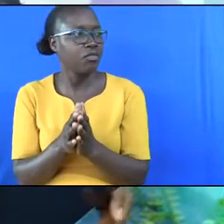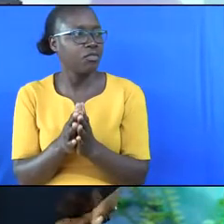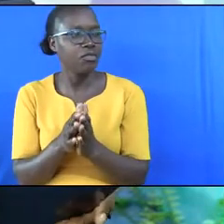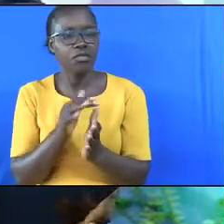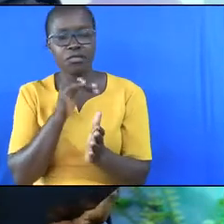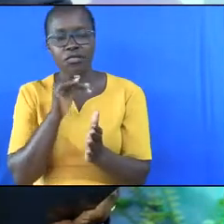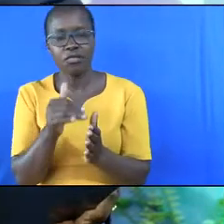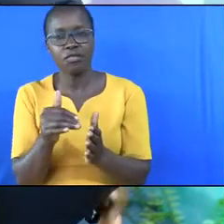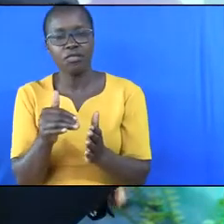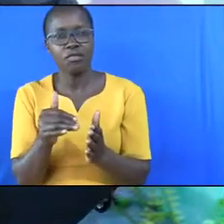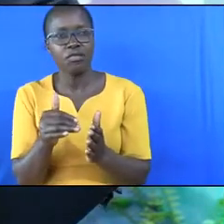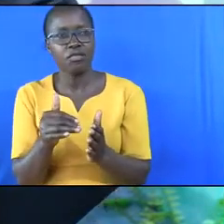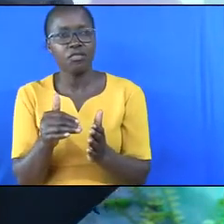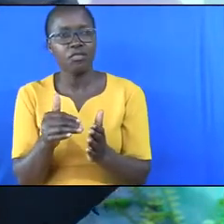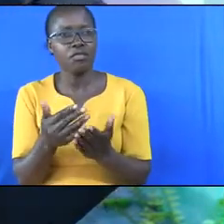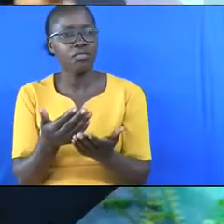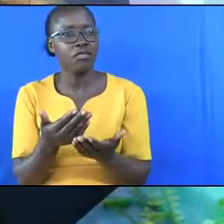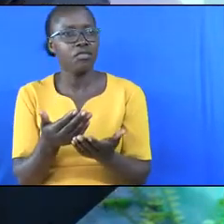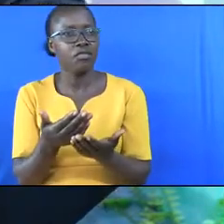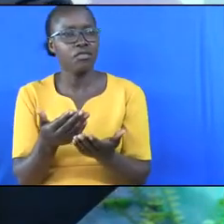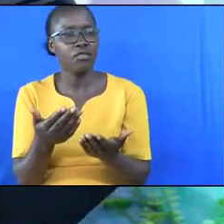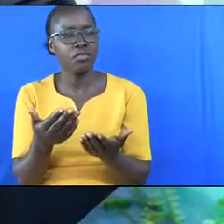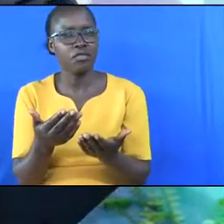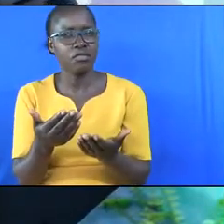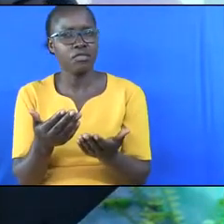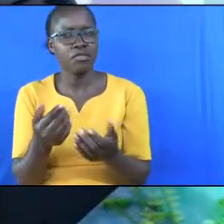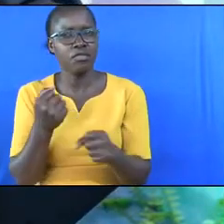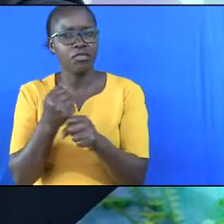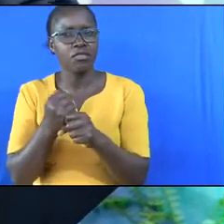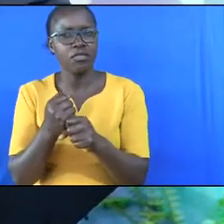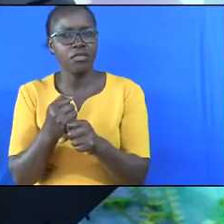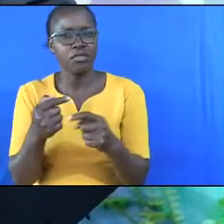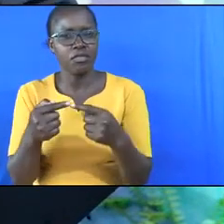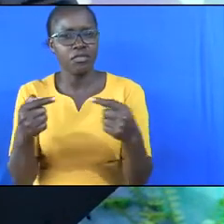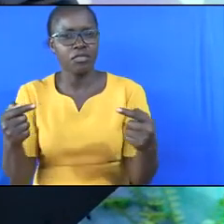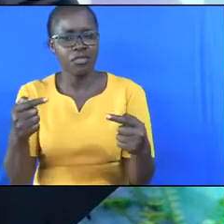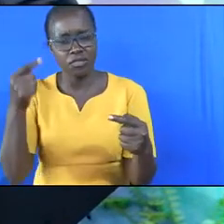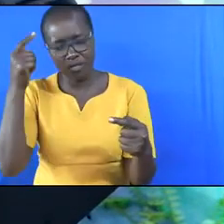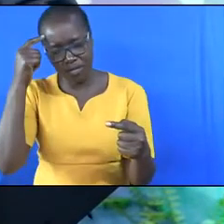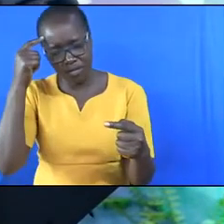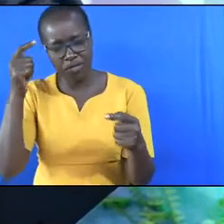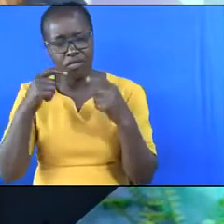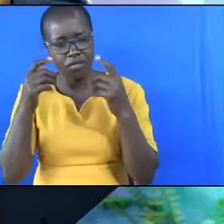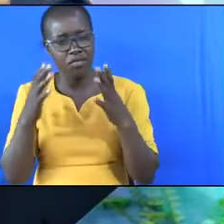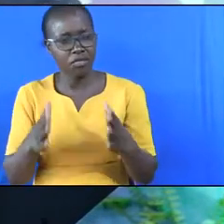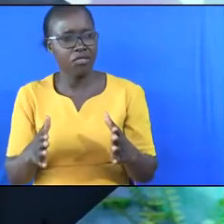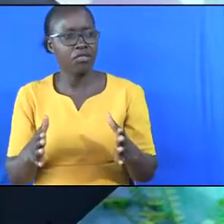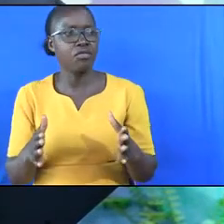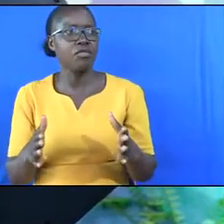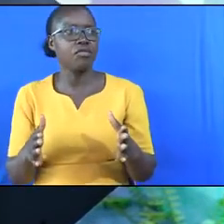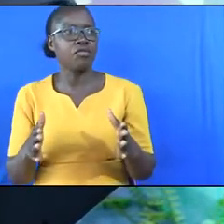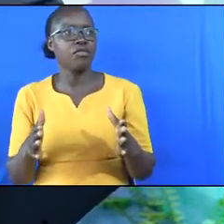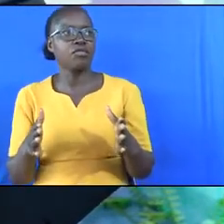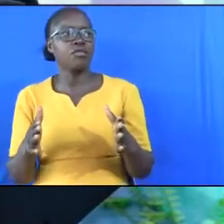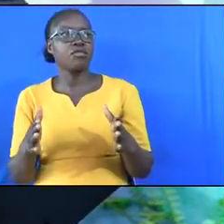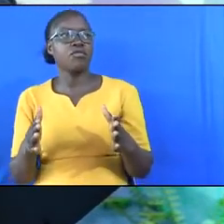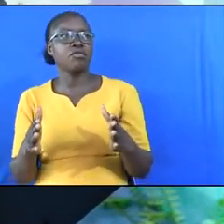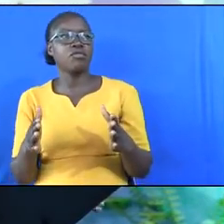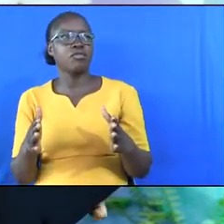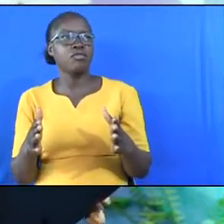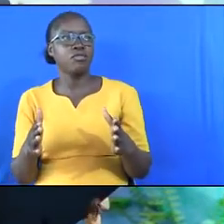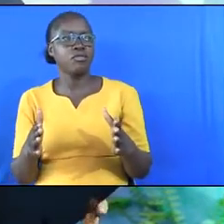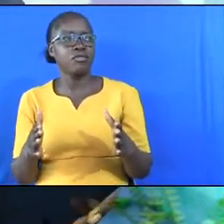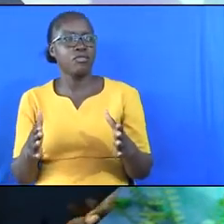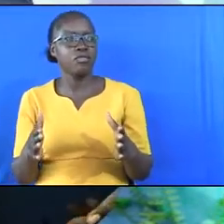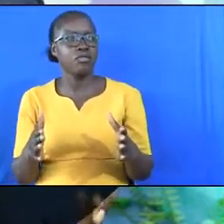leave this sanctuary thinking that I'm a saint. I also just want to be a good monk. I find myself